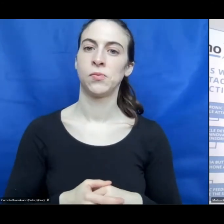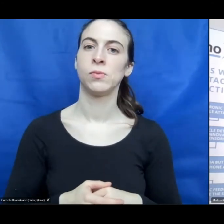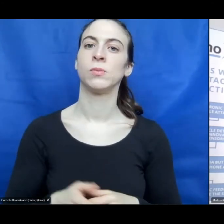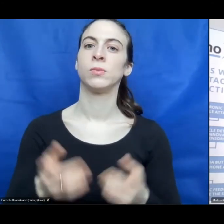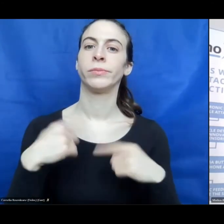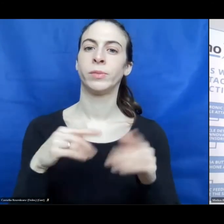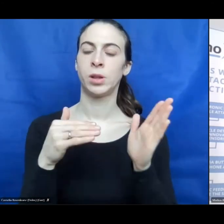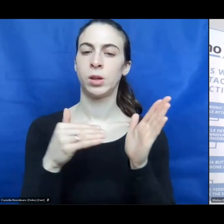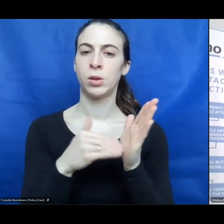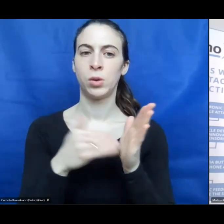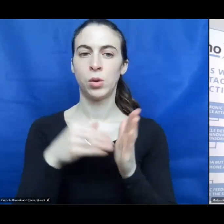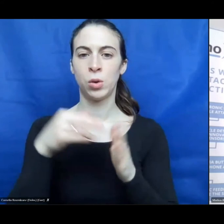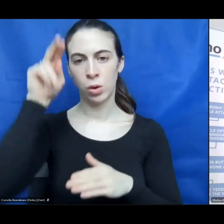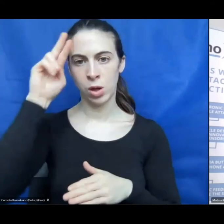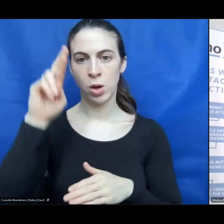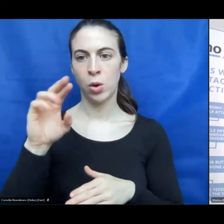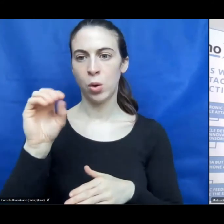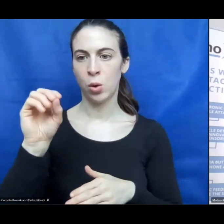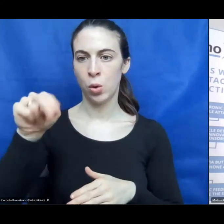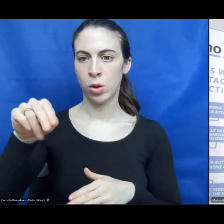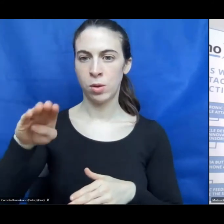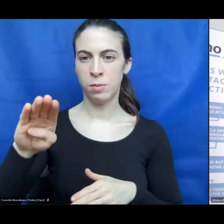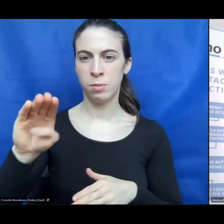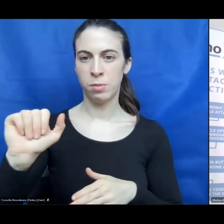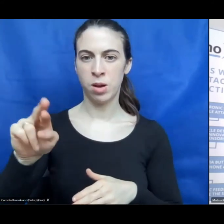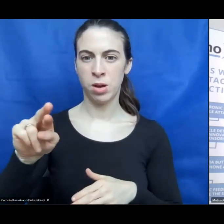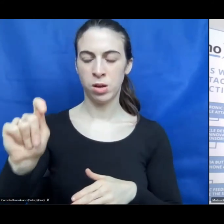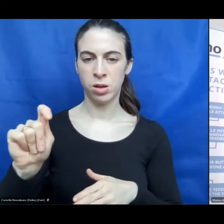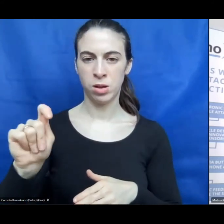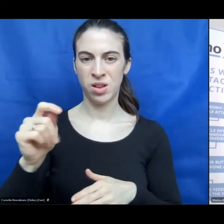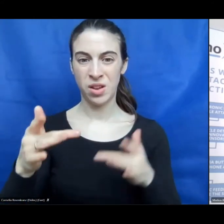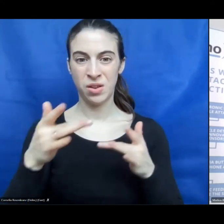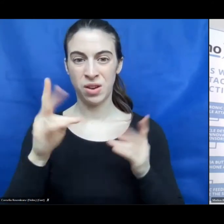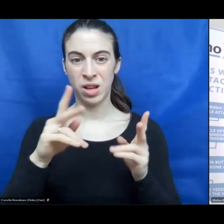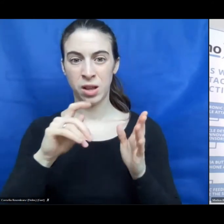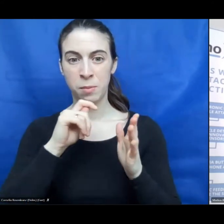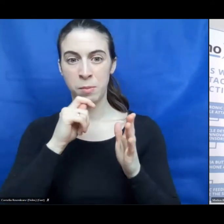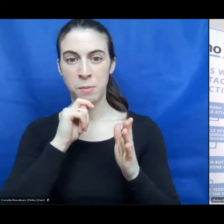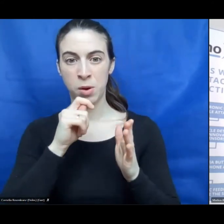have Mr. Rombard. Maybe you might want to turn on the microphone?